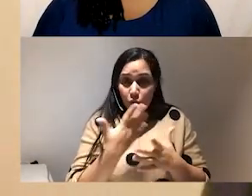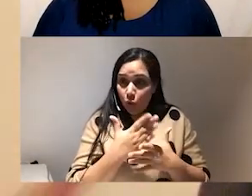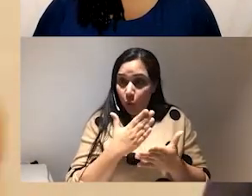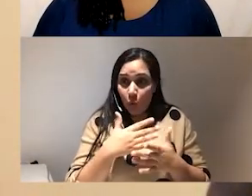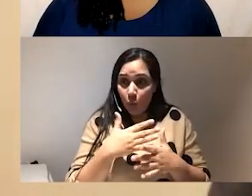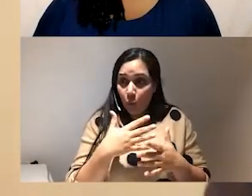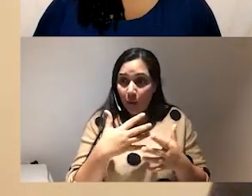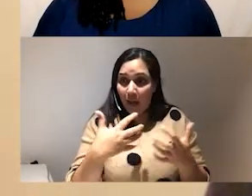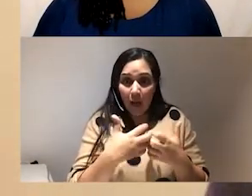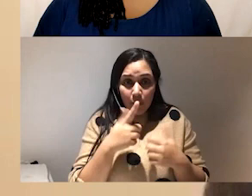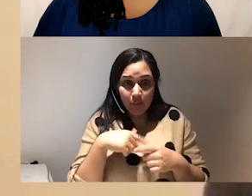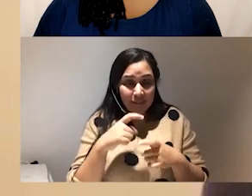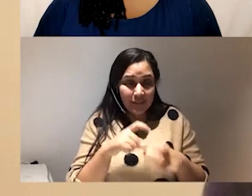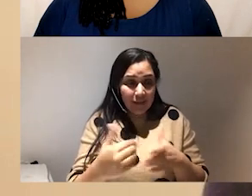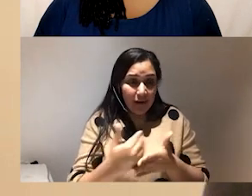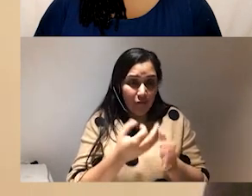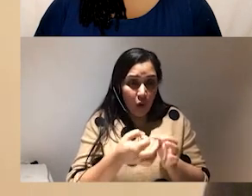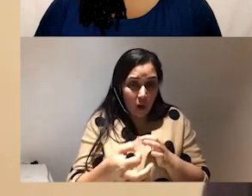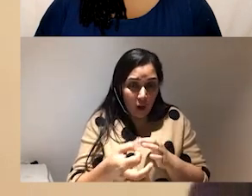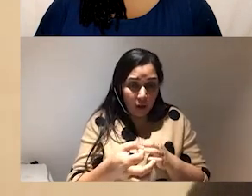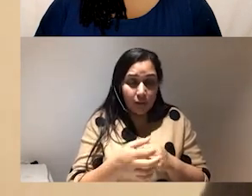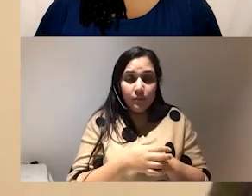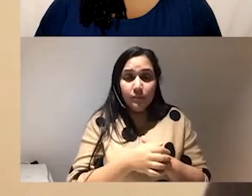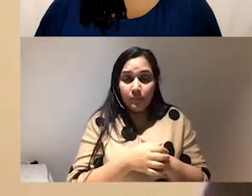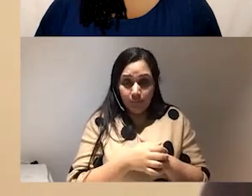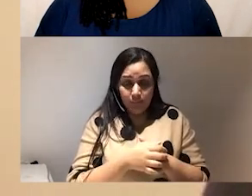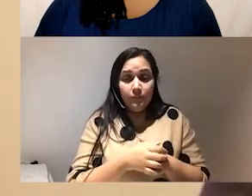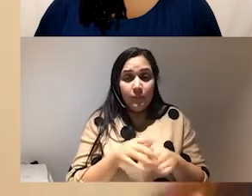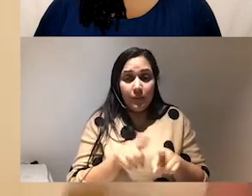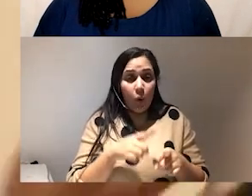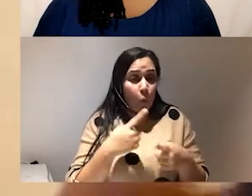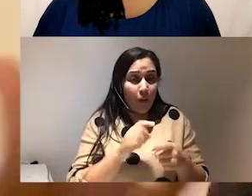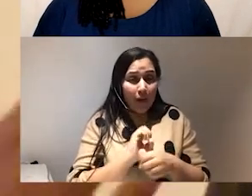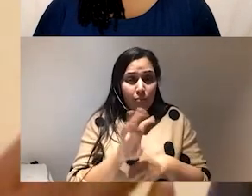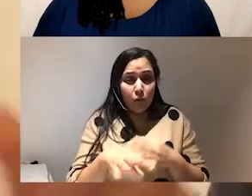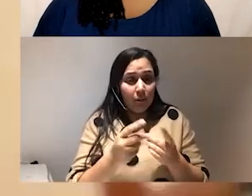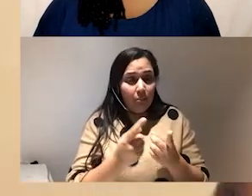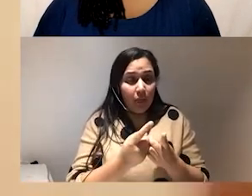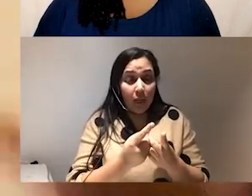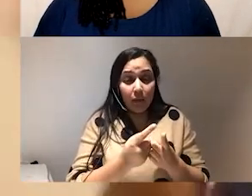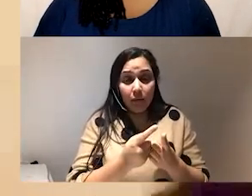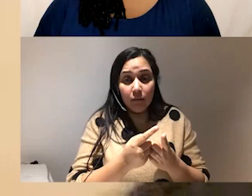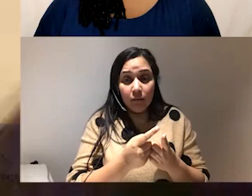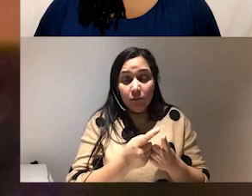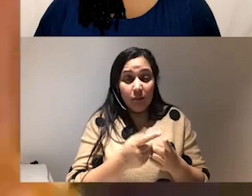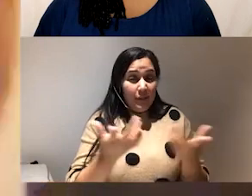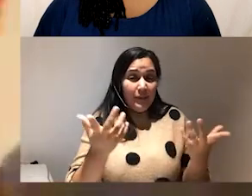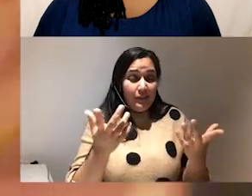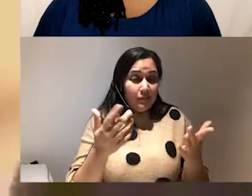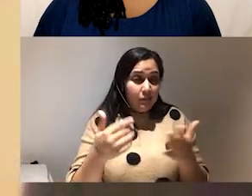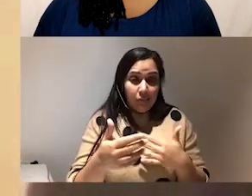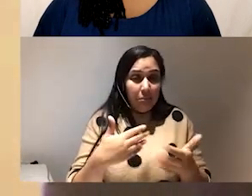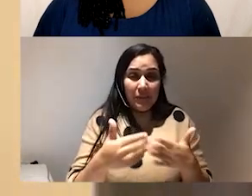stay how people can stay safe online and um i quickly posted something just before i wanted to like um i just it doesn't it